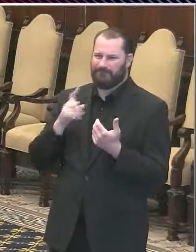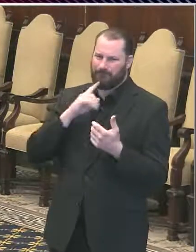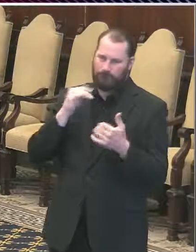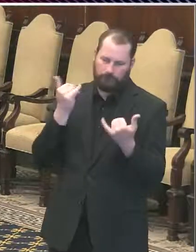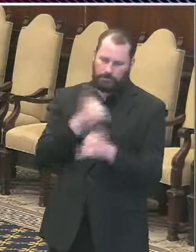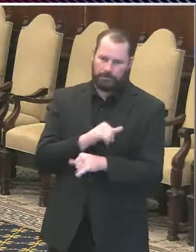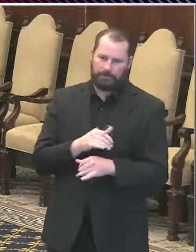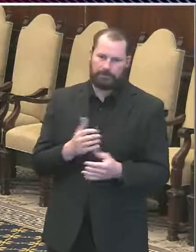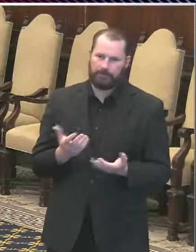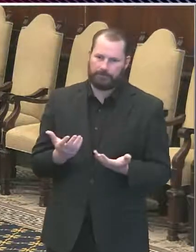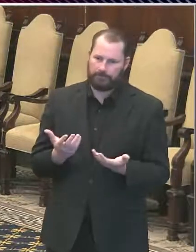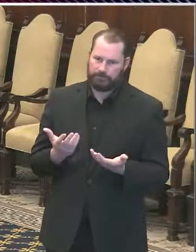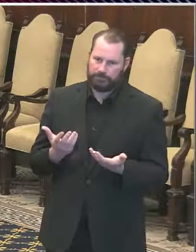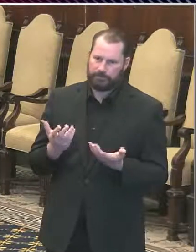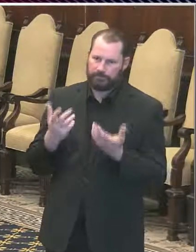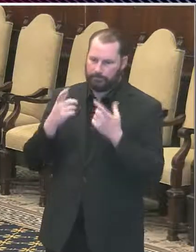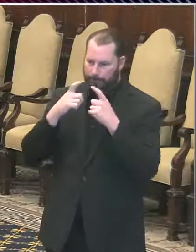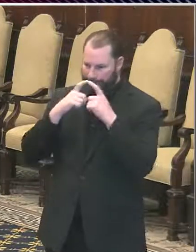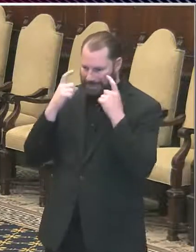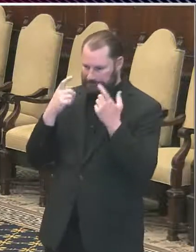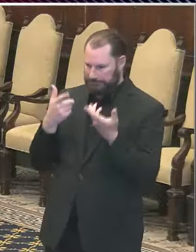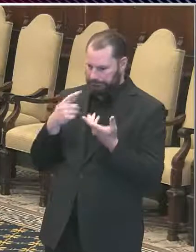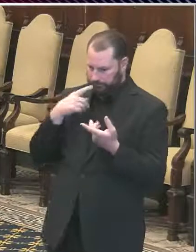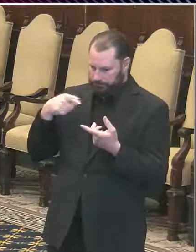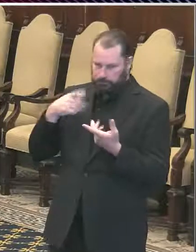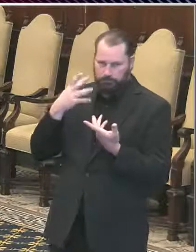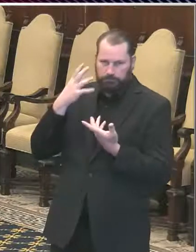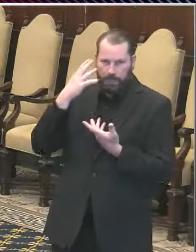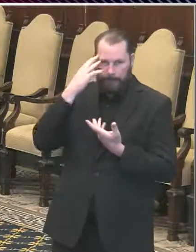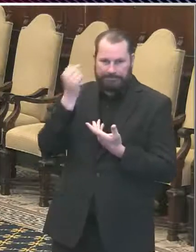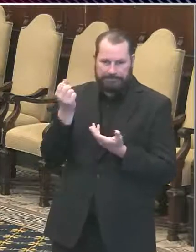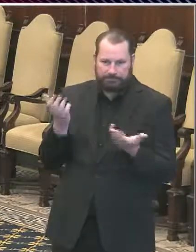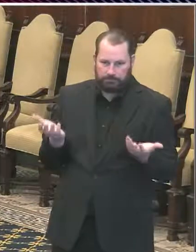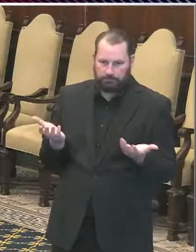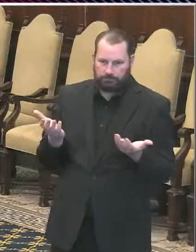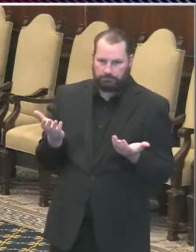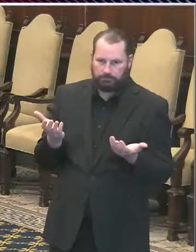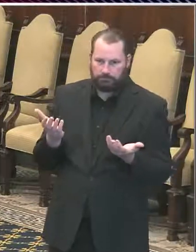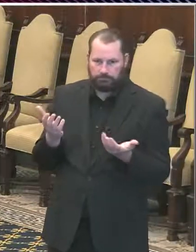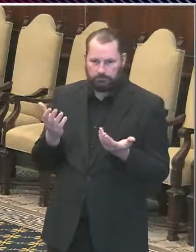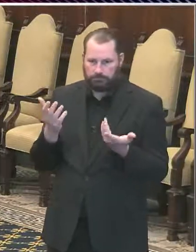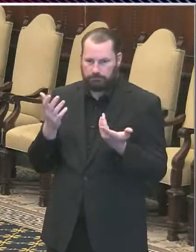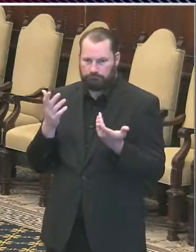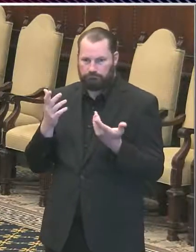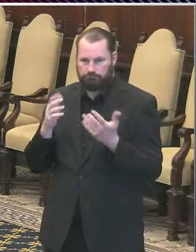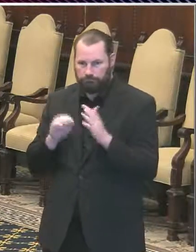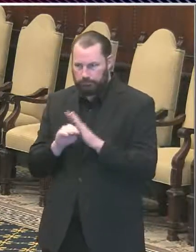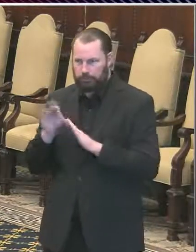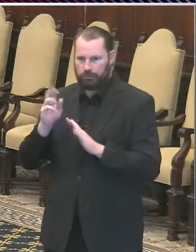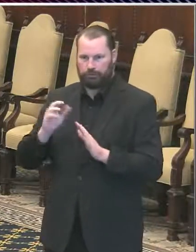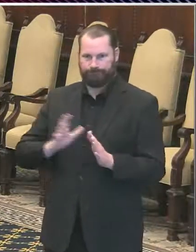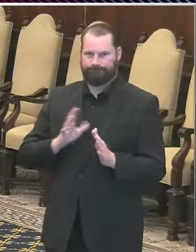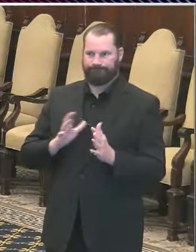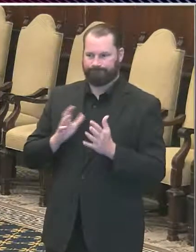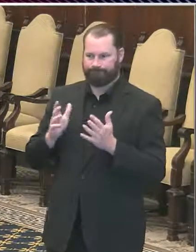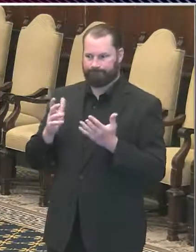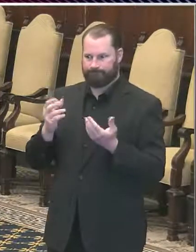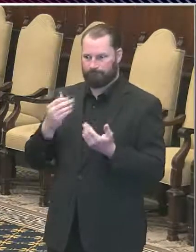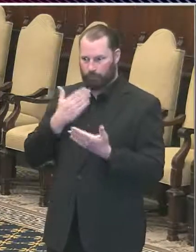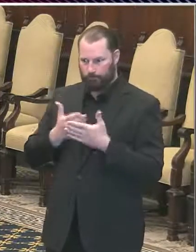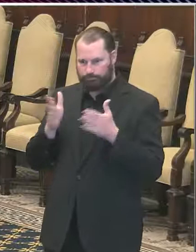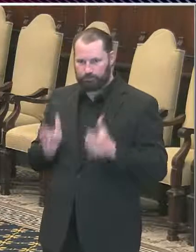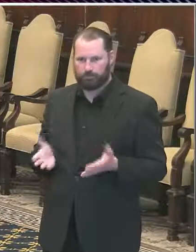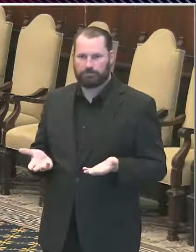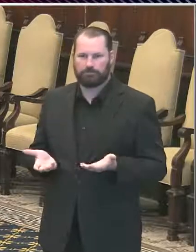common sense, maturity, and just being a good person to get this done. Because if we